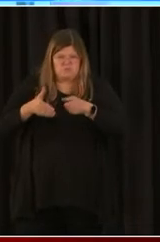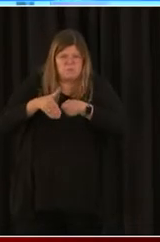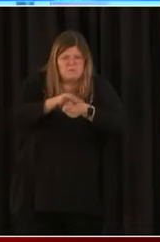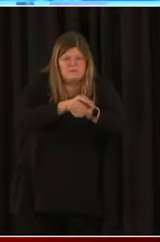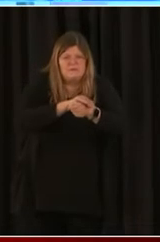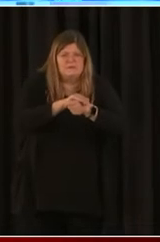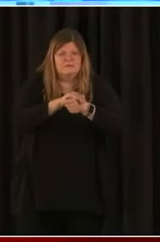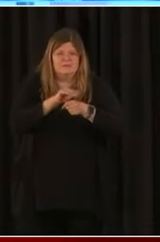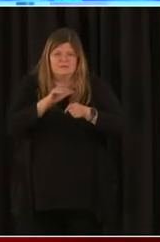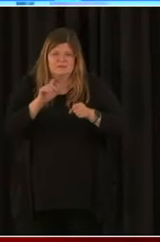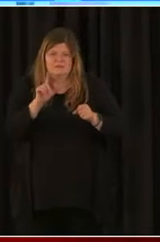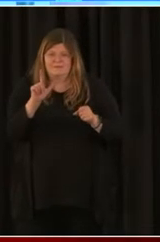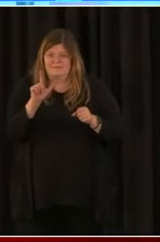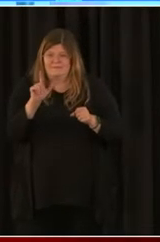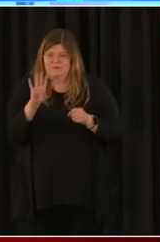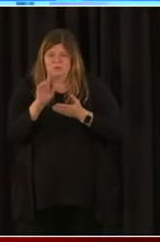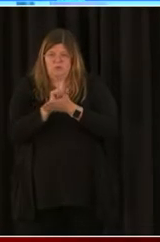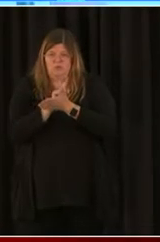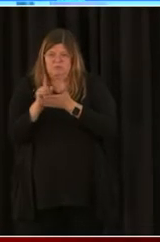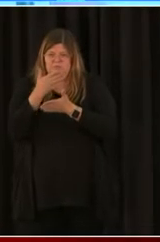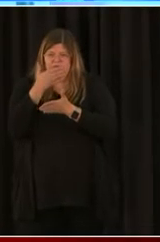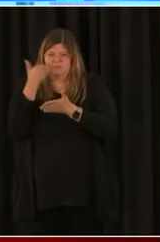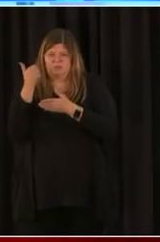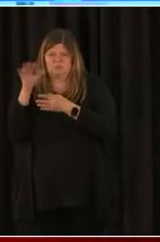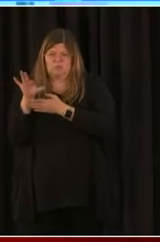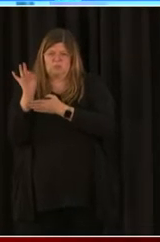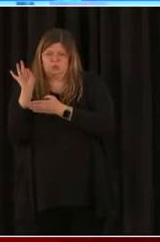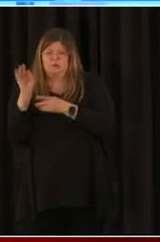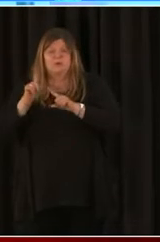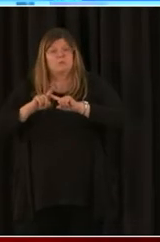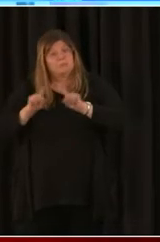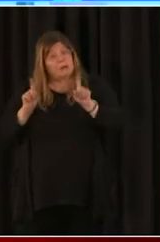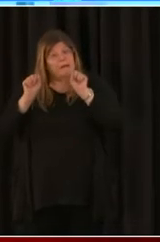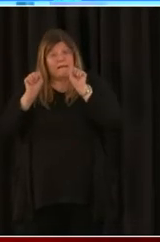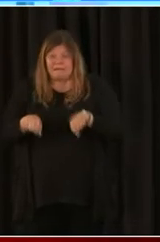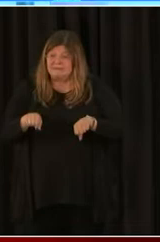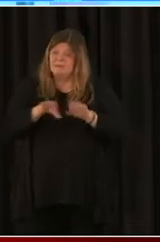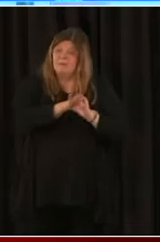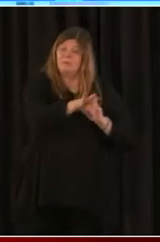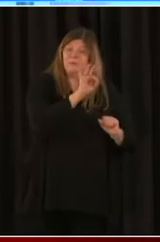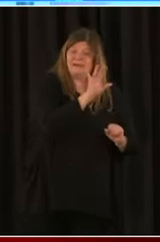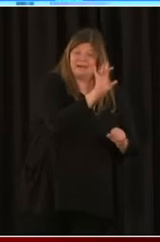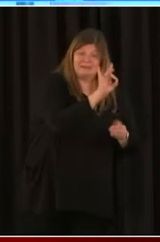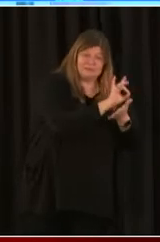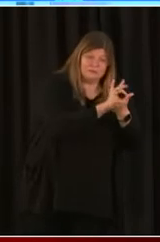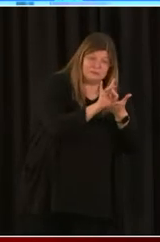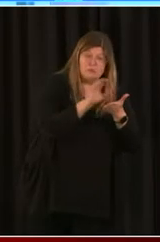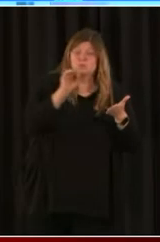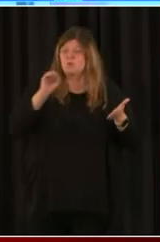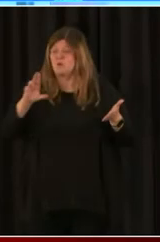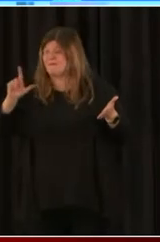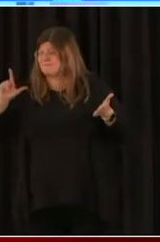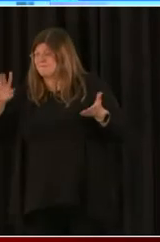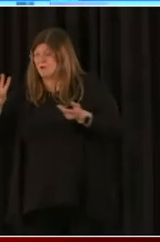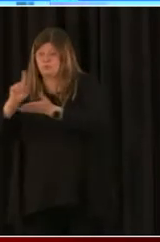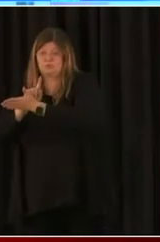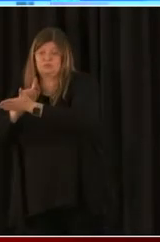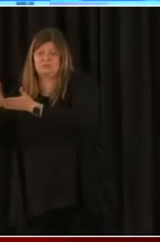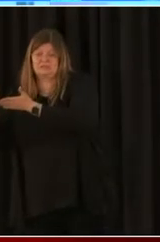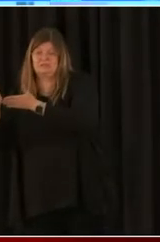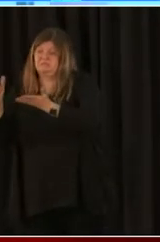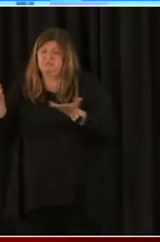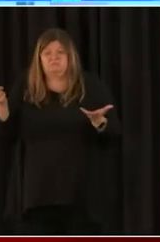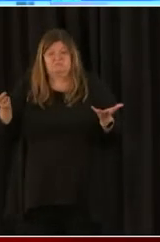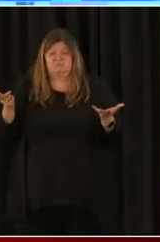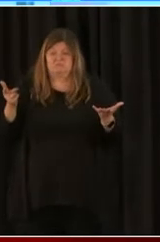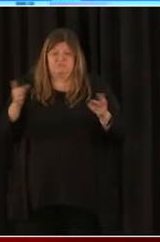But under the bill, you can choose between eight weeks and 24 weeks under this round of PPP. This one is